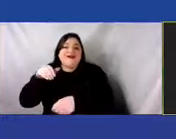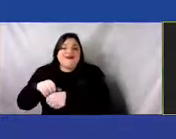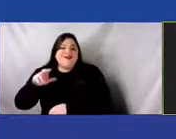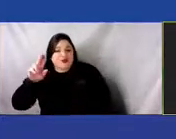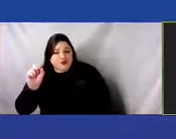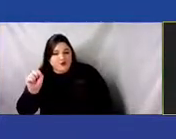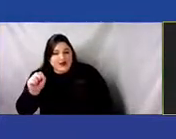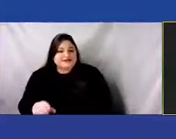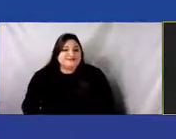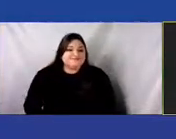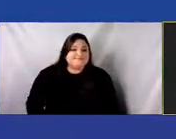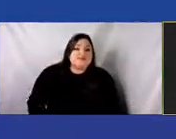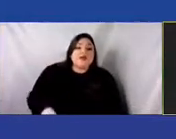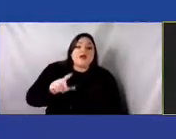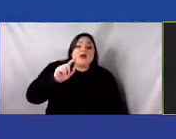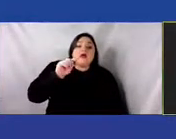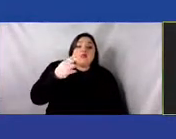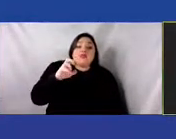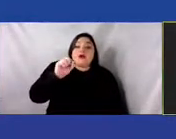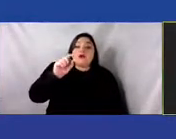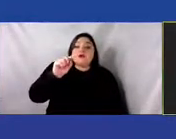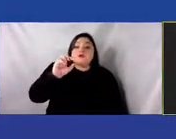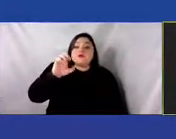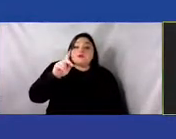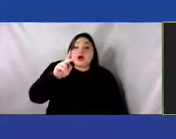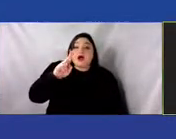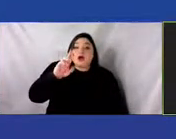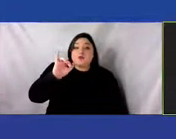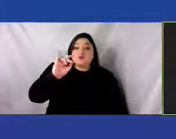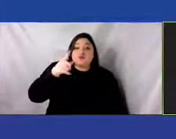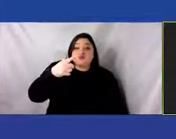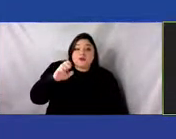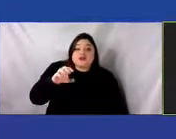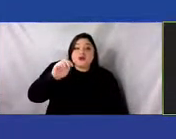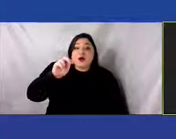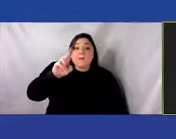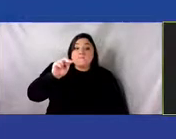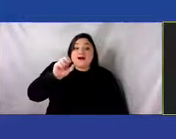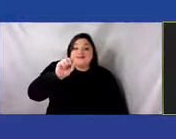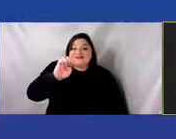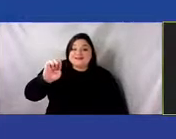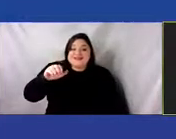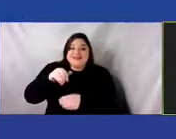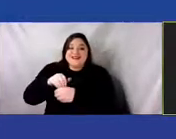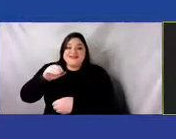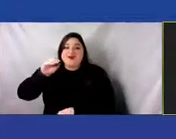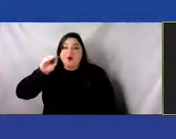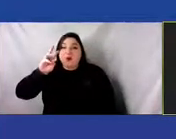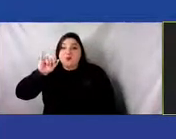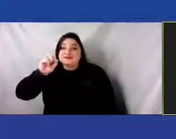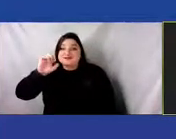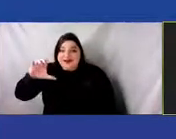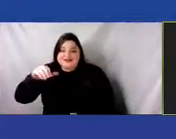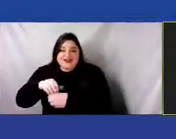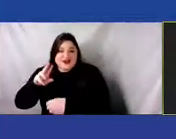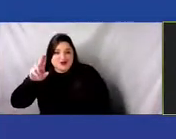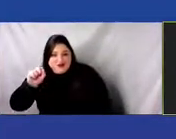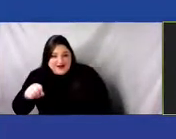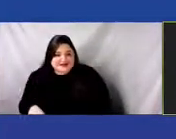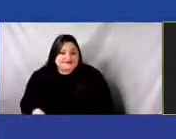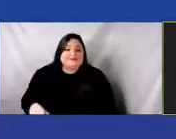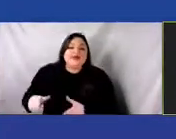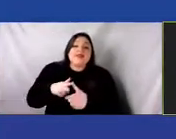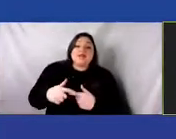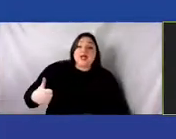.S., the Stockbridge Muncie of Wisconsin, as well in the U.S., and in Canada,